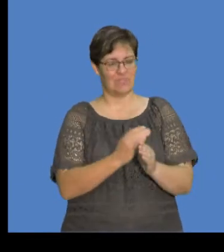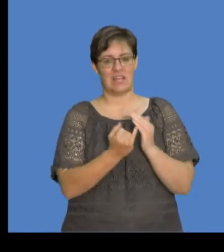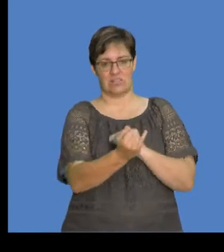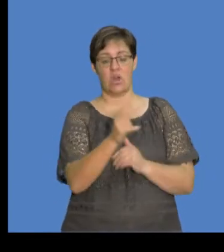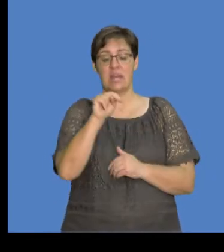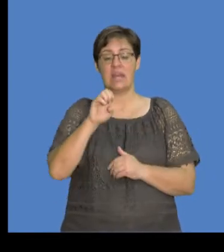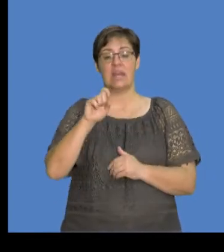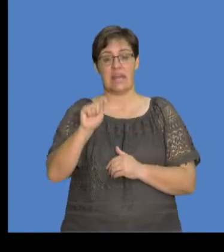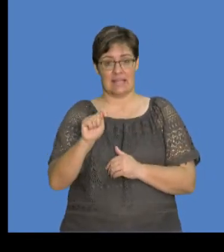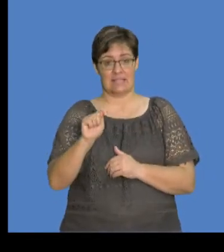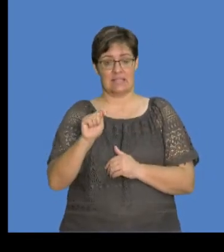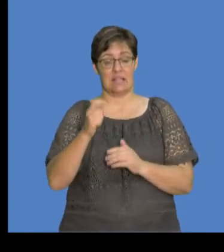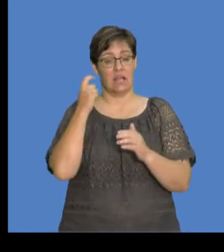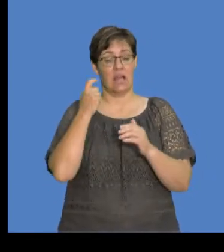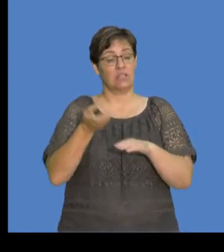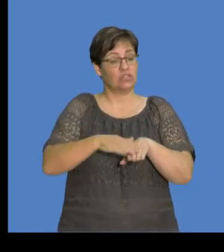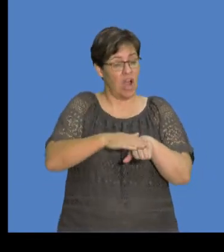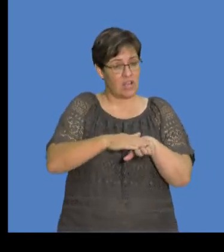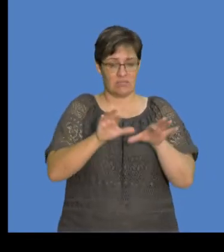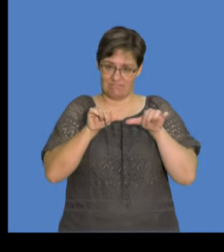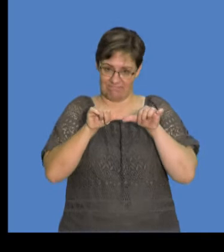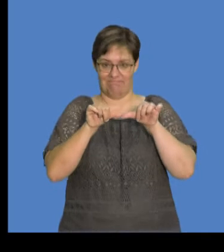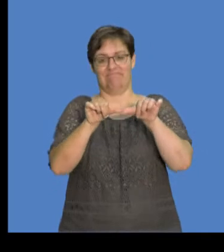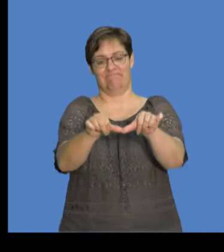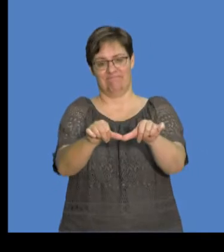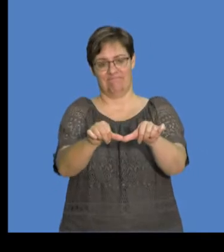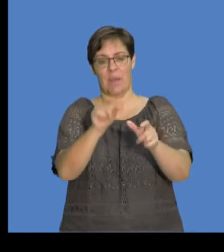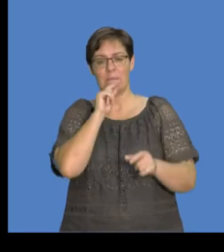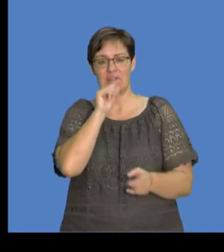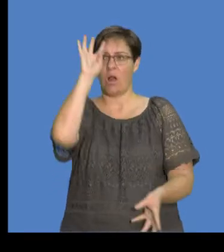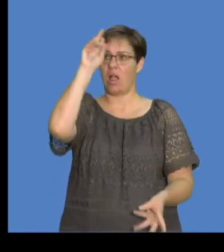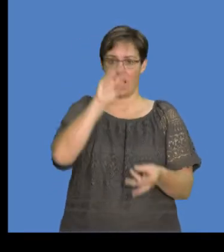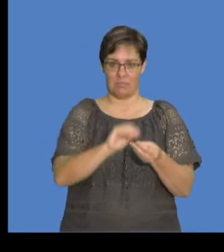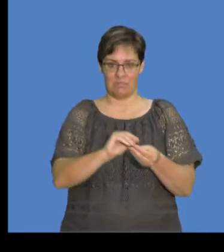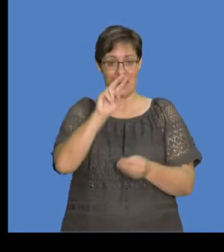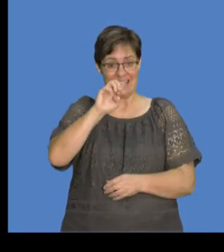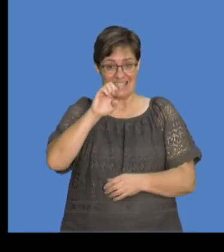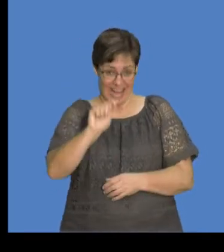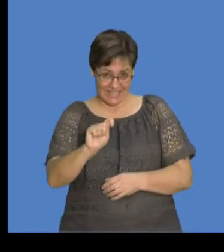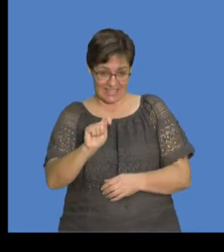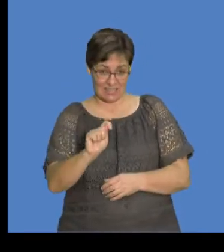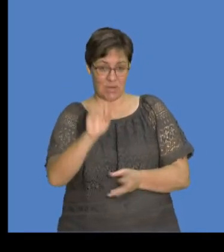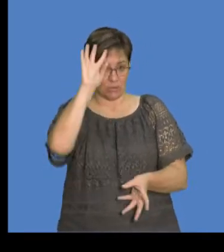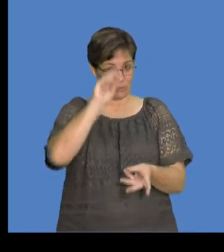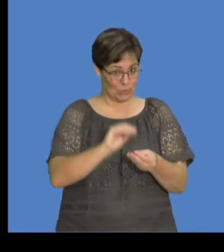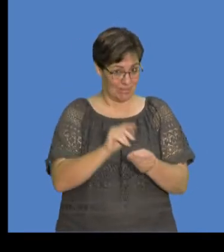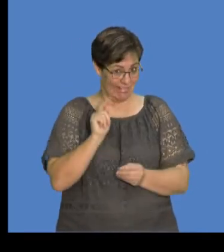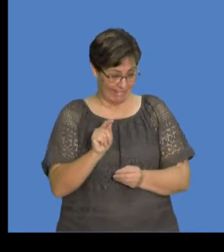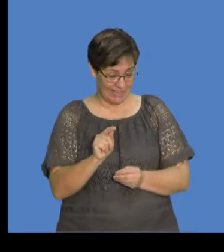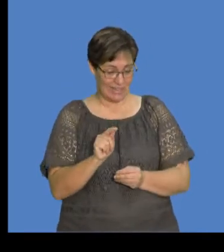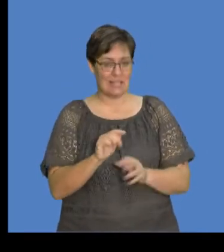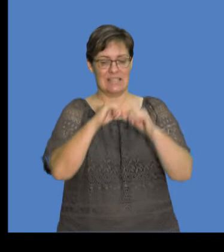say that the net charge will remain constant. And when we talk about net charge, we're talking about the total charge in that system, okay?